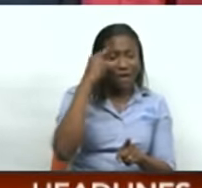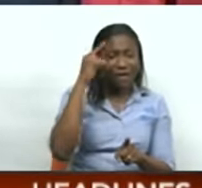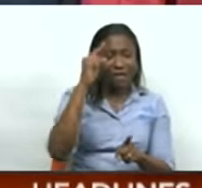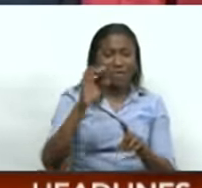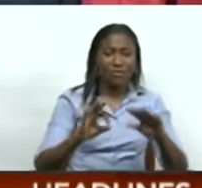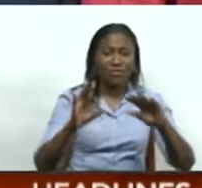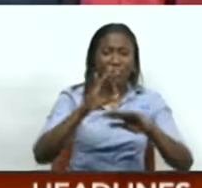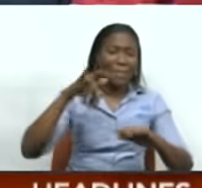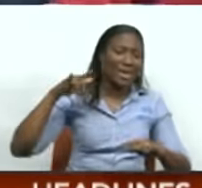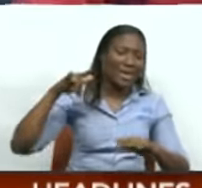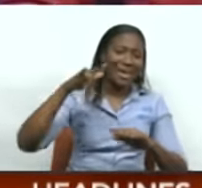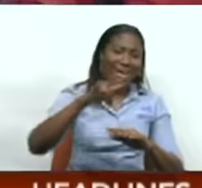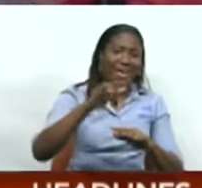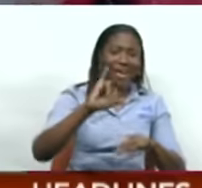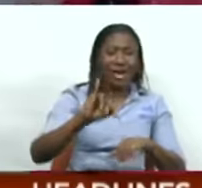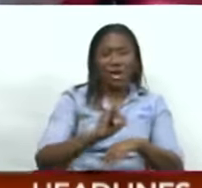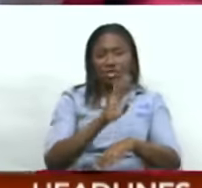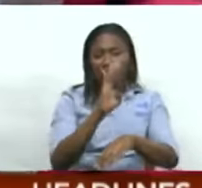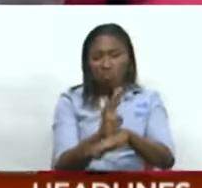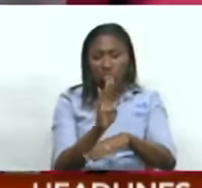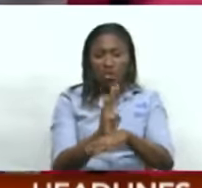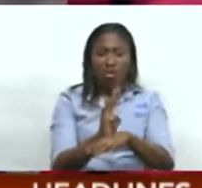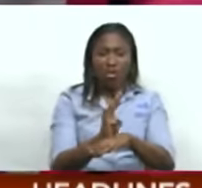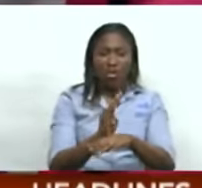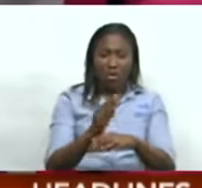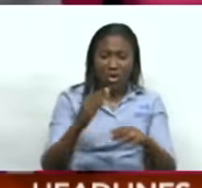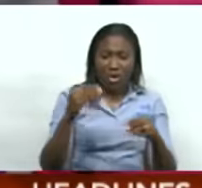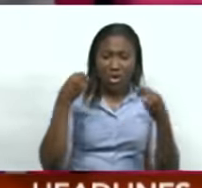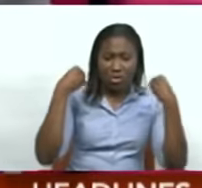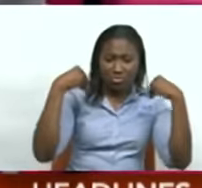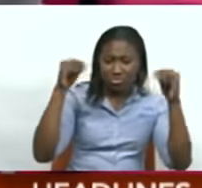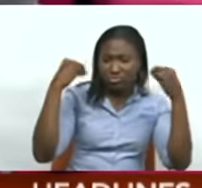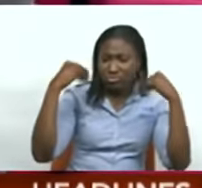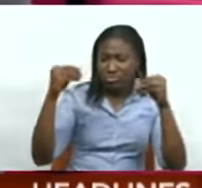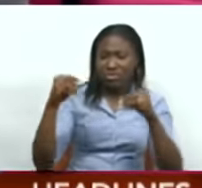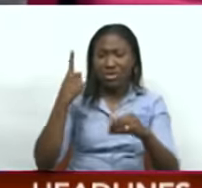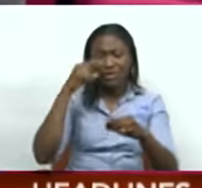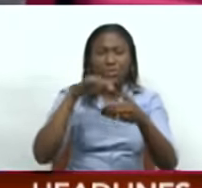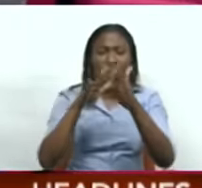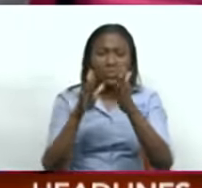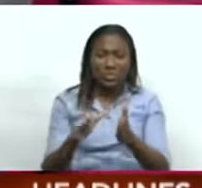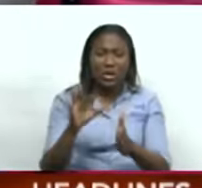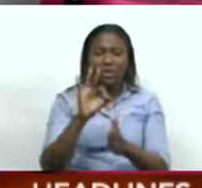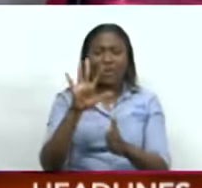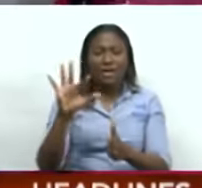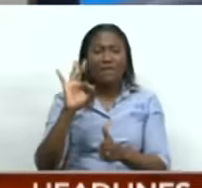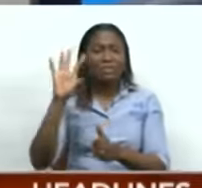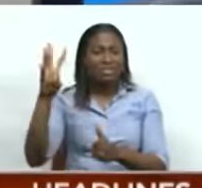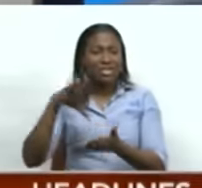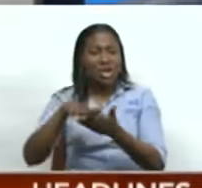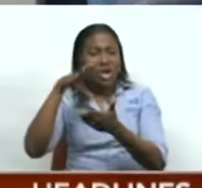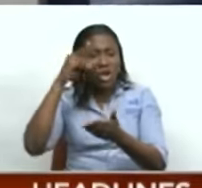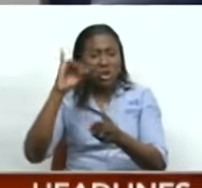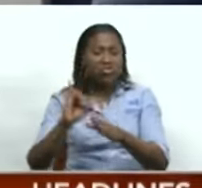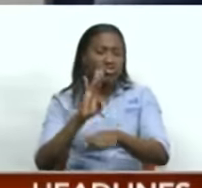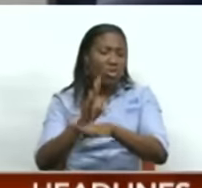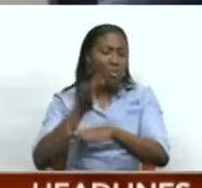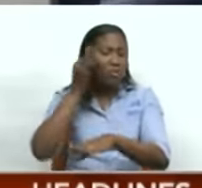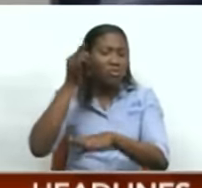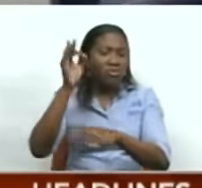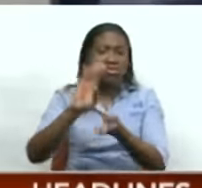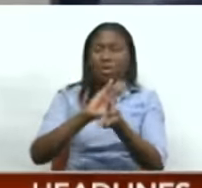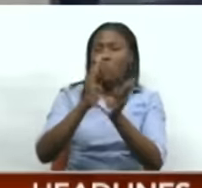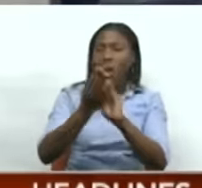Airlines Career Expo. The Career Expo gave students of Forms 5 and 6 the opportunity to learn about job options in various sectors.